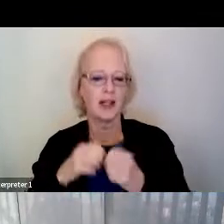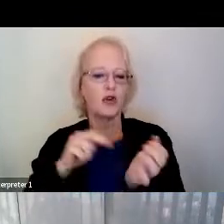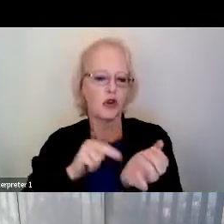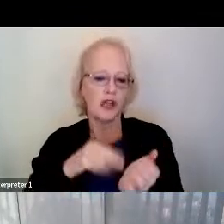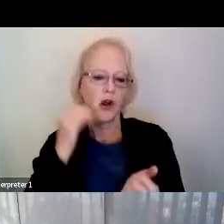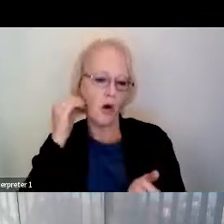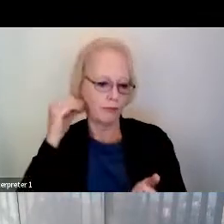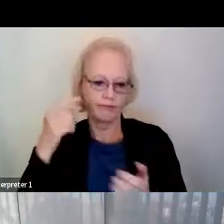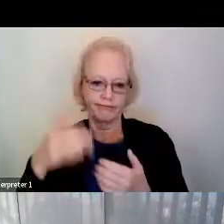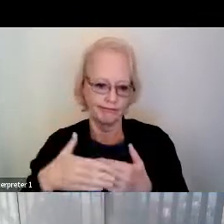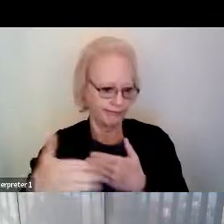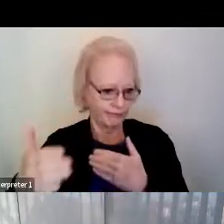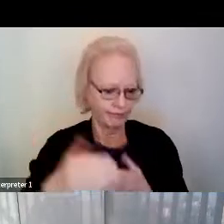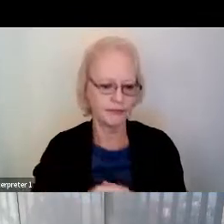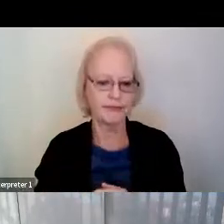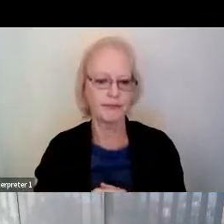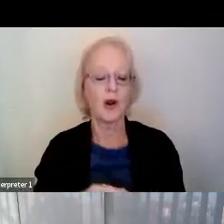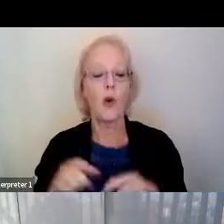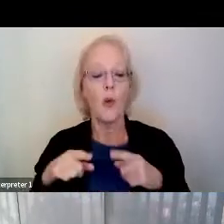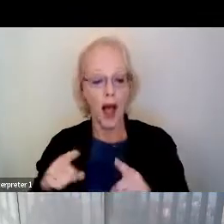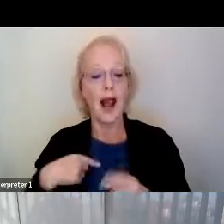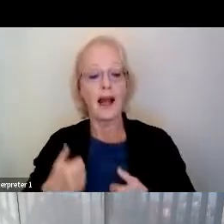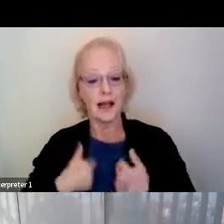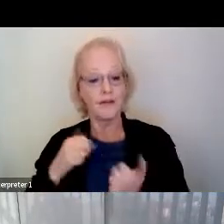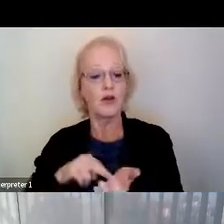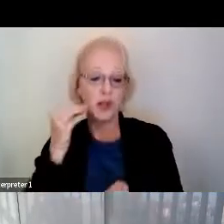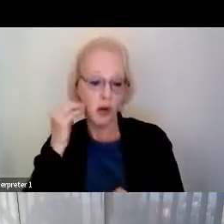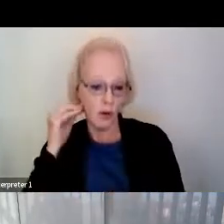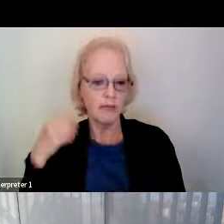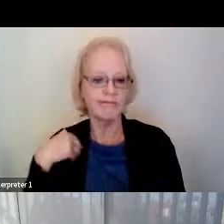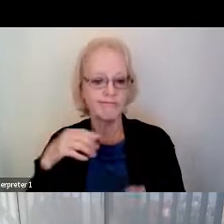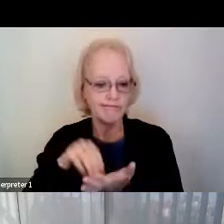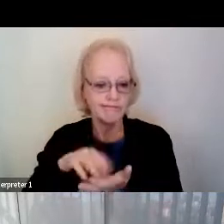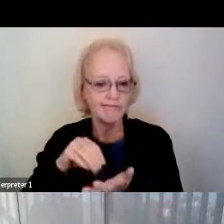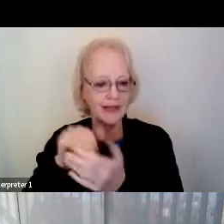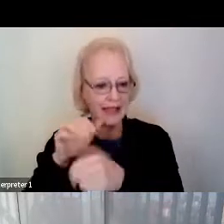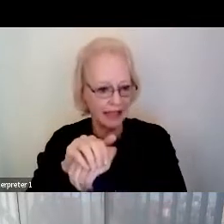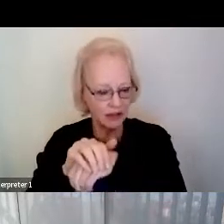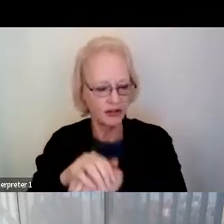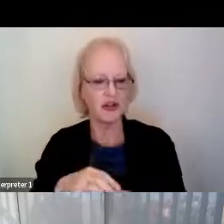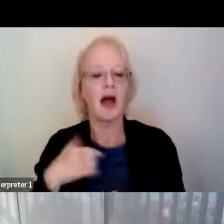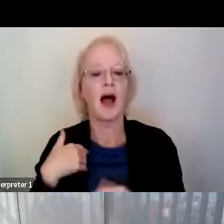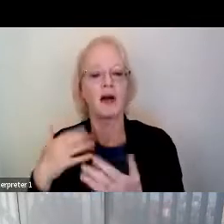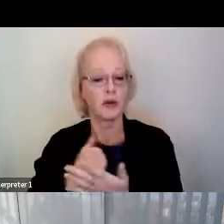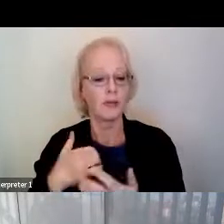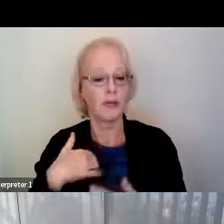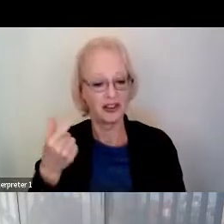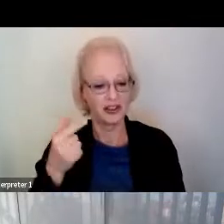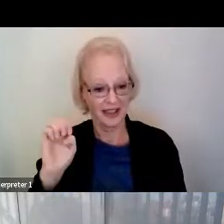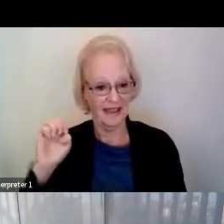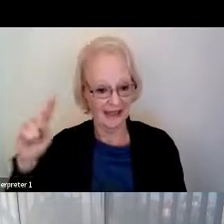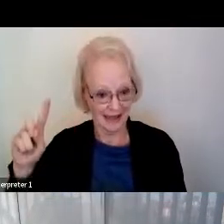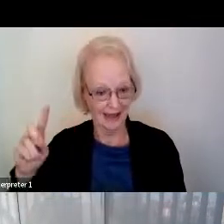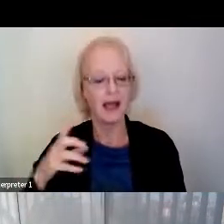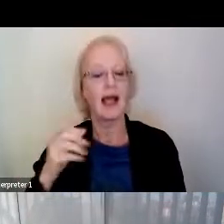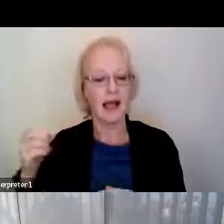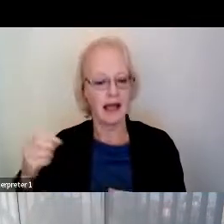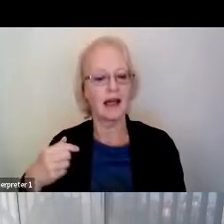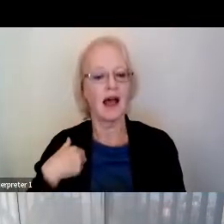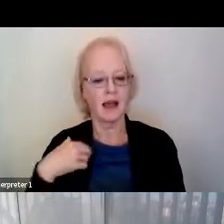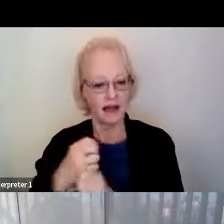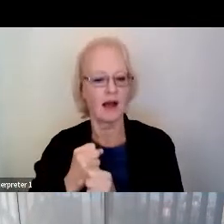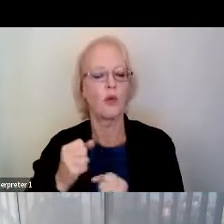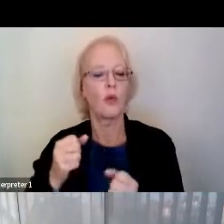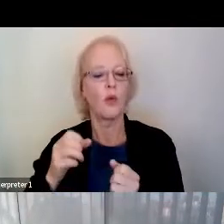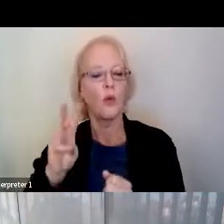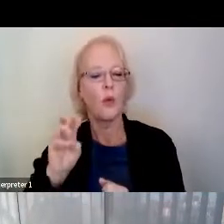While living in nursing homes, I taught myself English, earned my GED, and a web developer certificate.